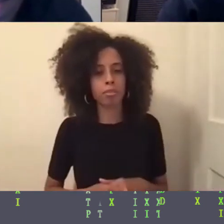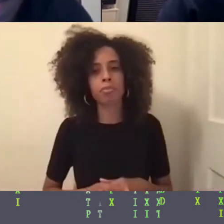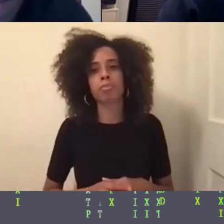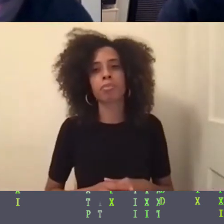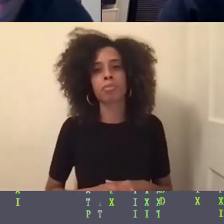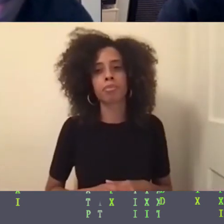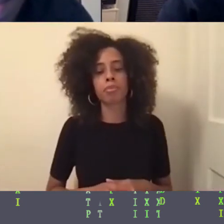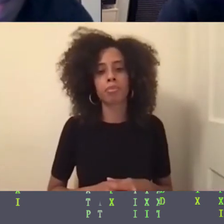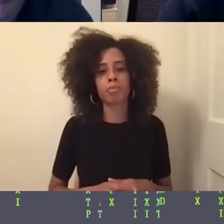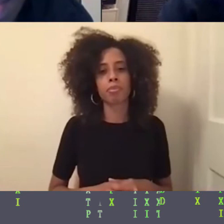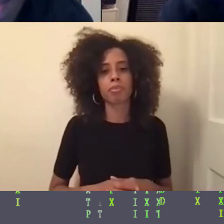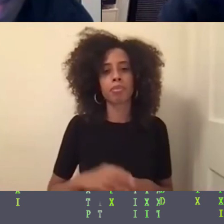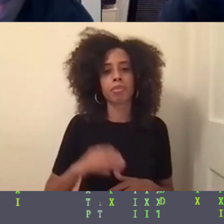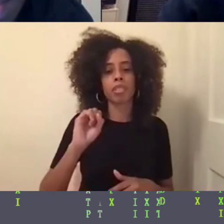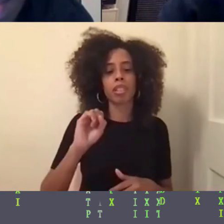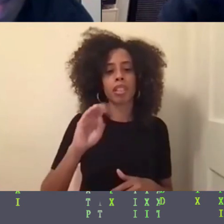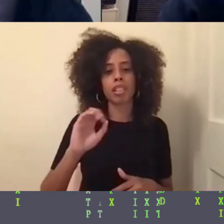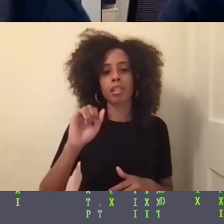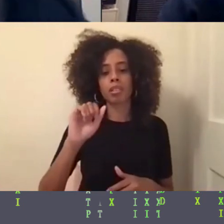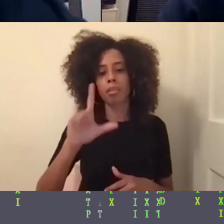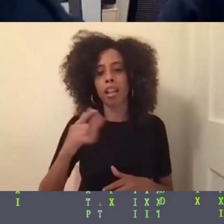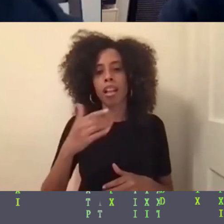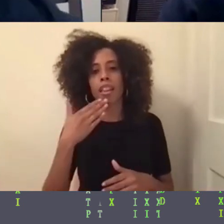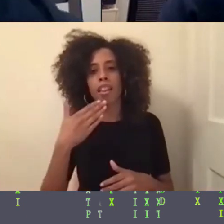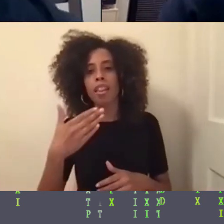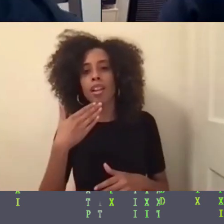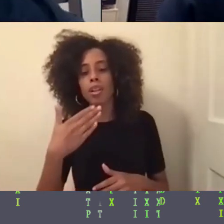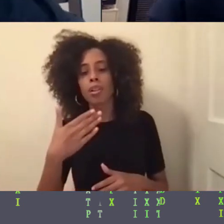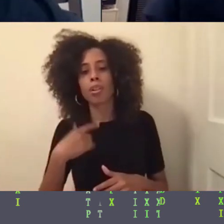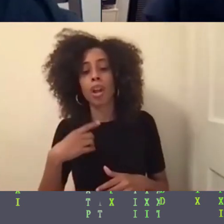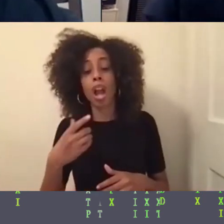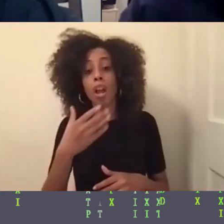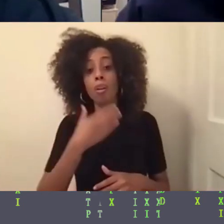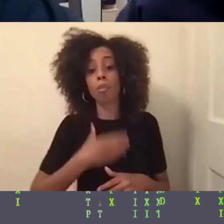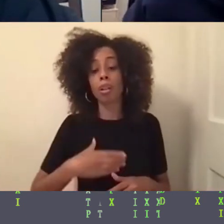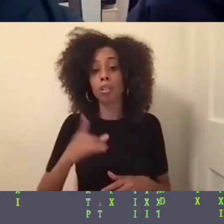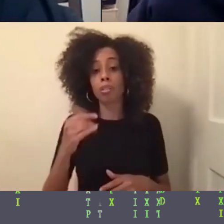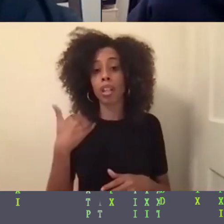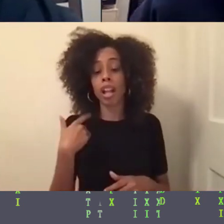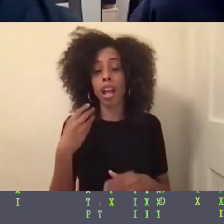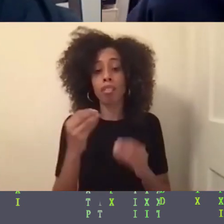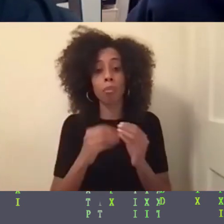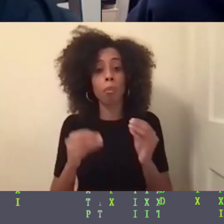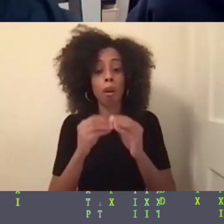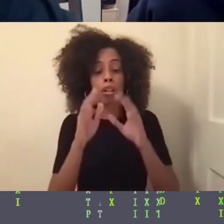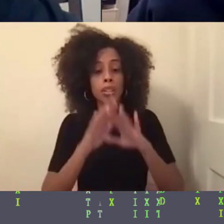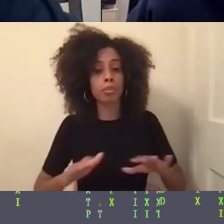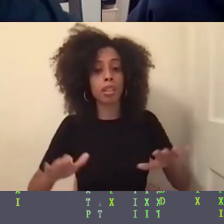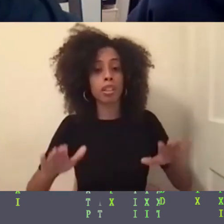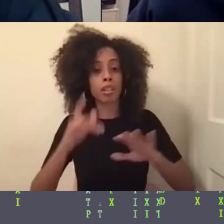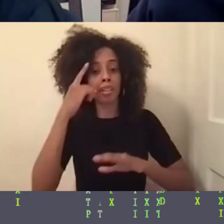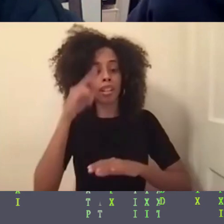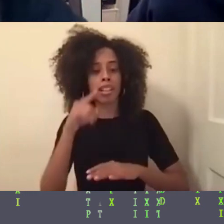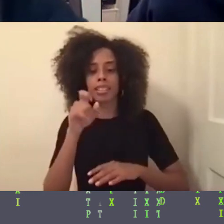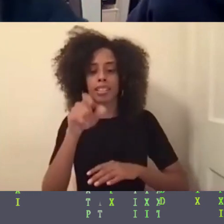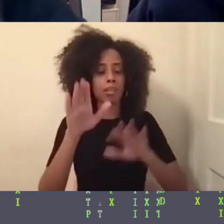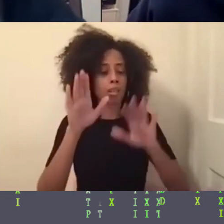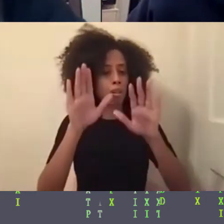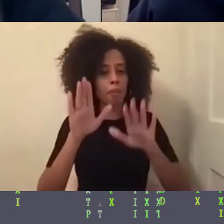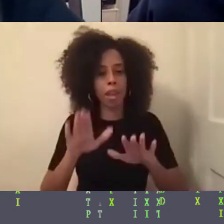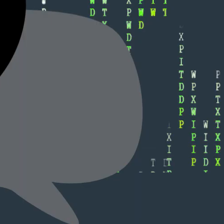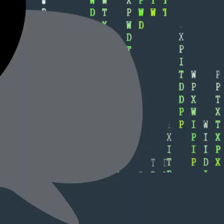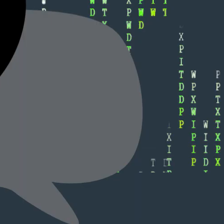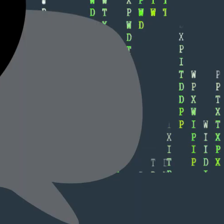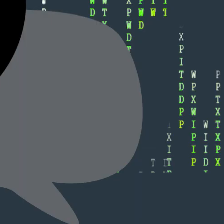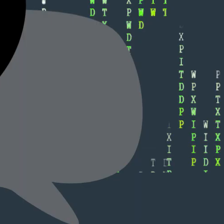Well, thank you. And I, I really wish that we could hold more space for this. Um, this has been incredible. Unfortunately, we are at the top